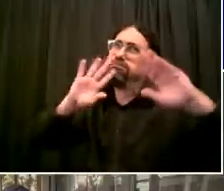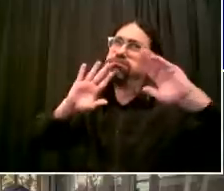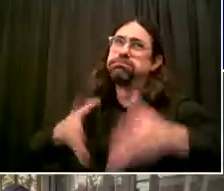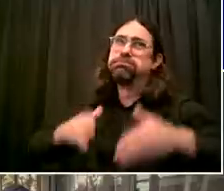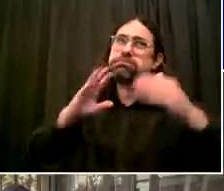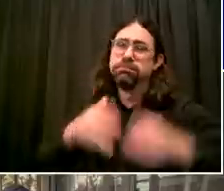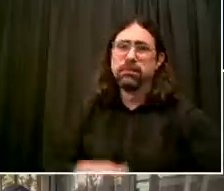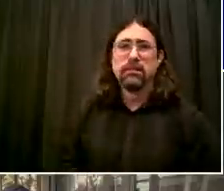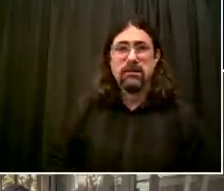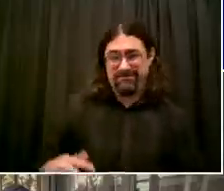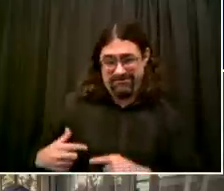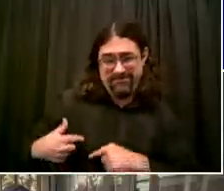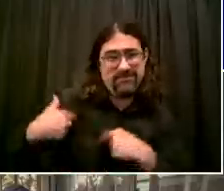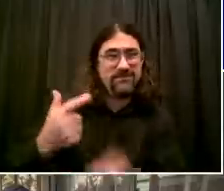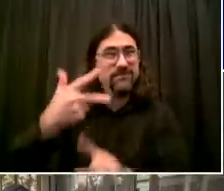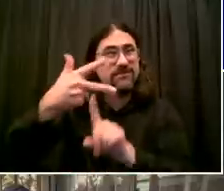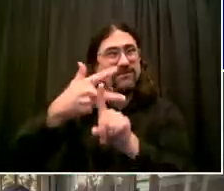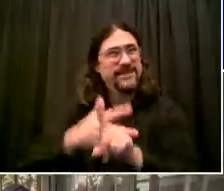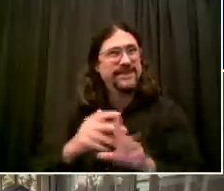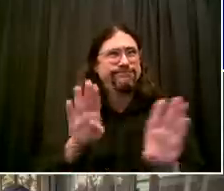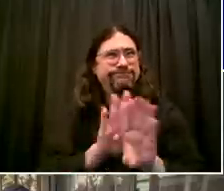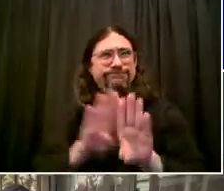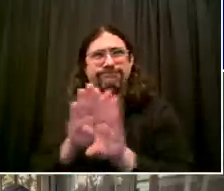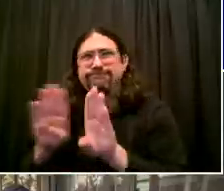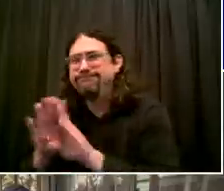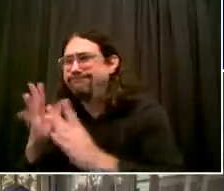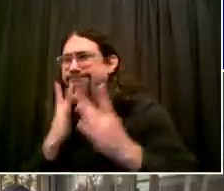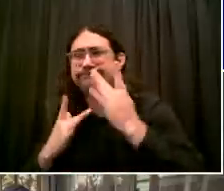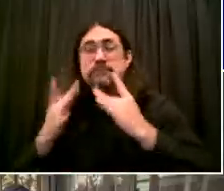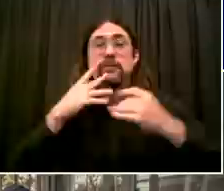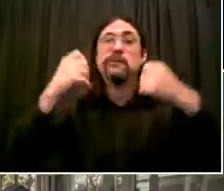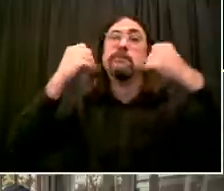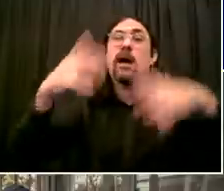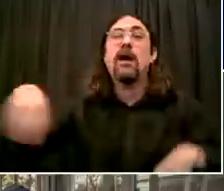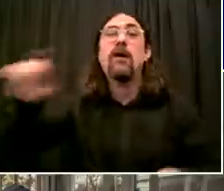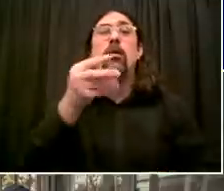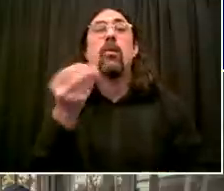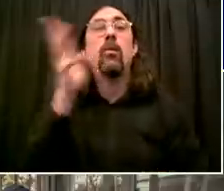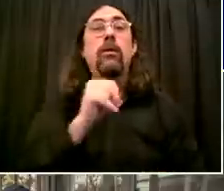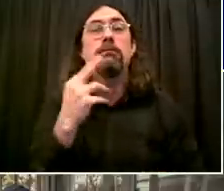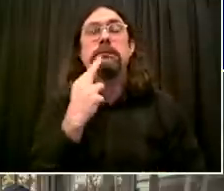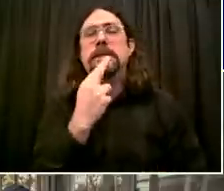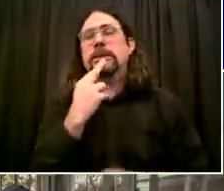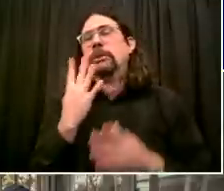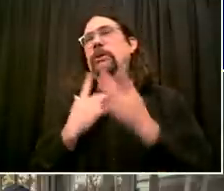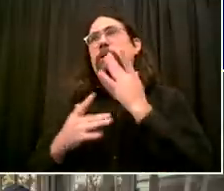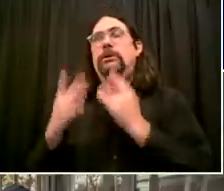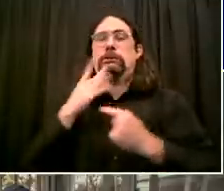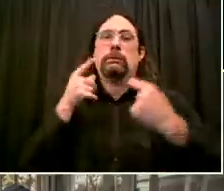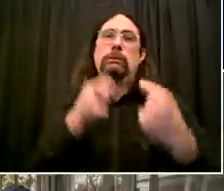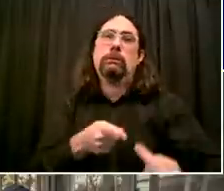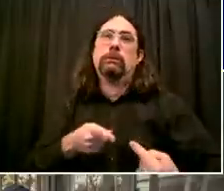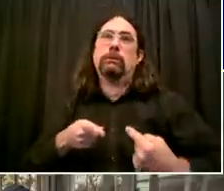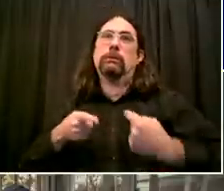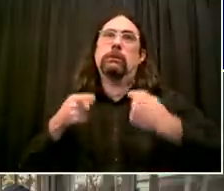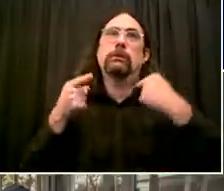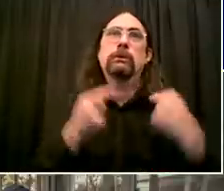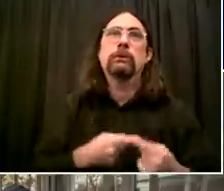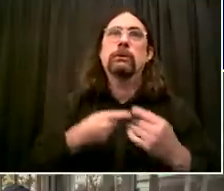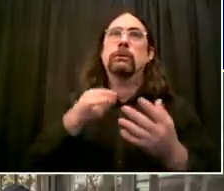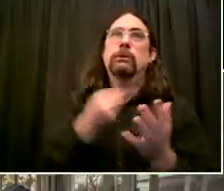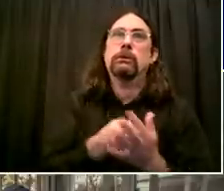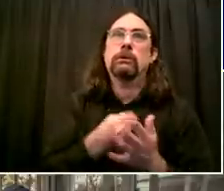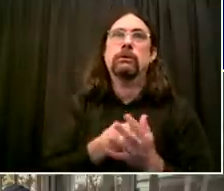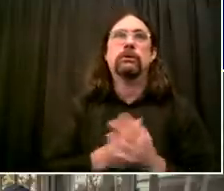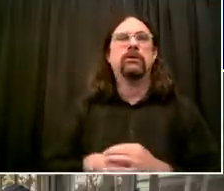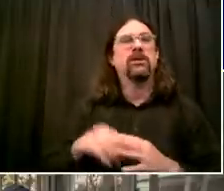their customers to come back. A lot of them have worried that this would be the death knell for the thing that they built with their own hands and for all the